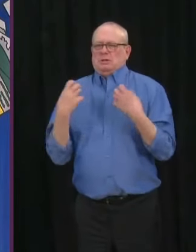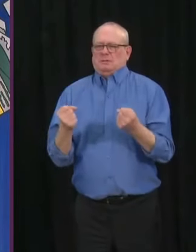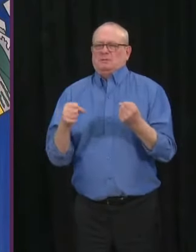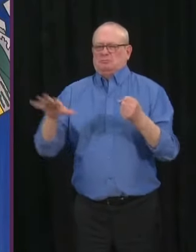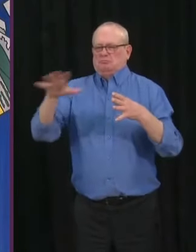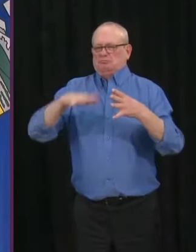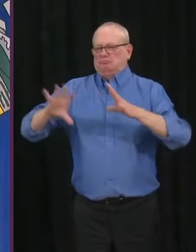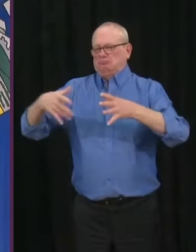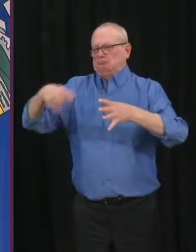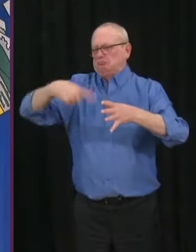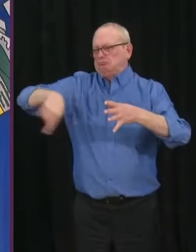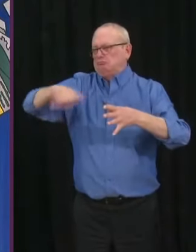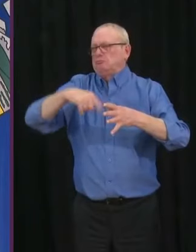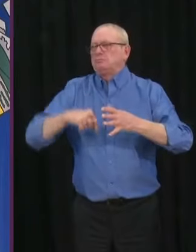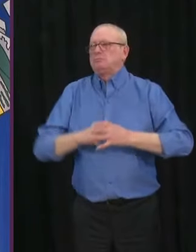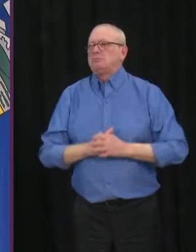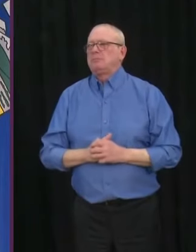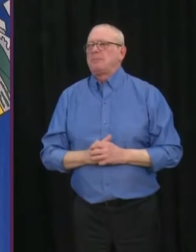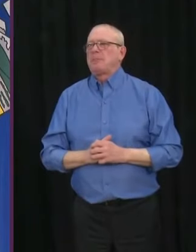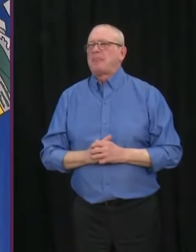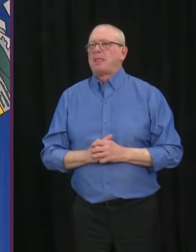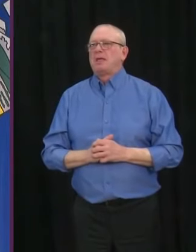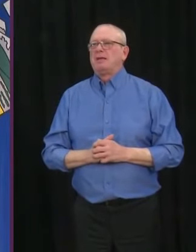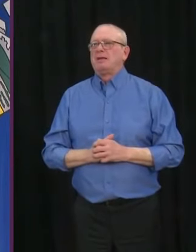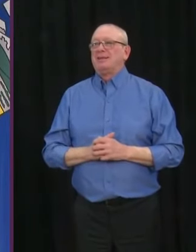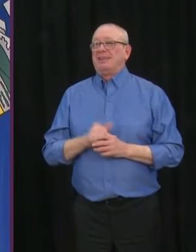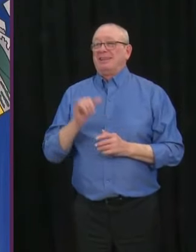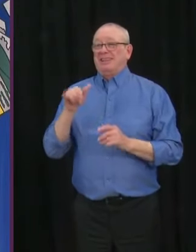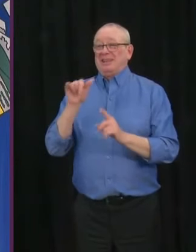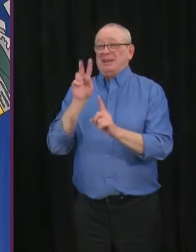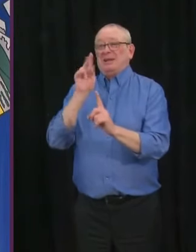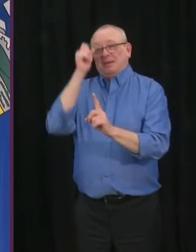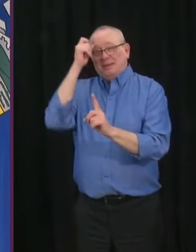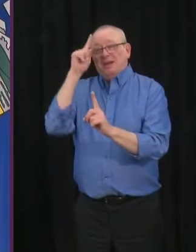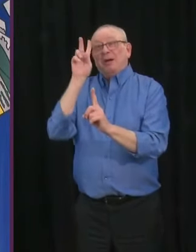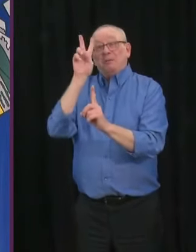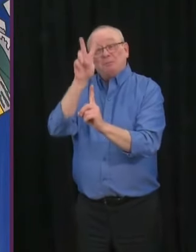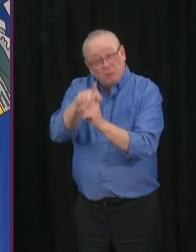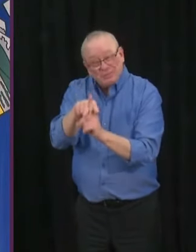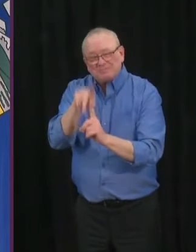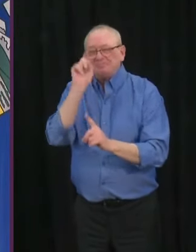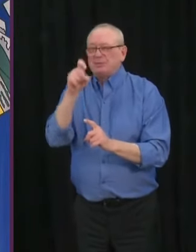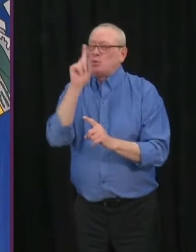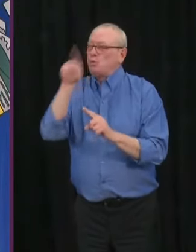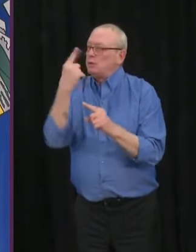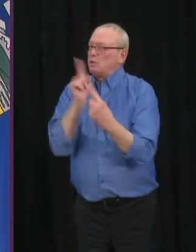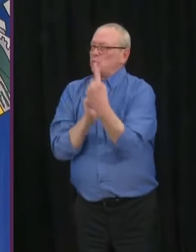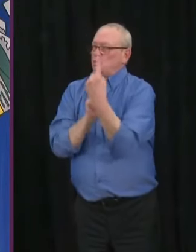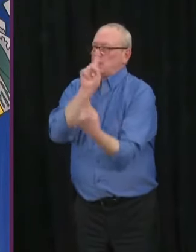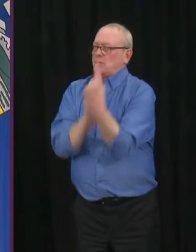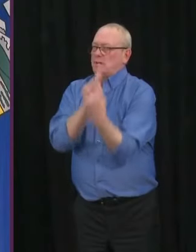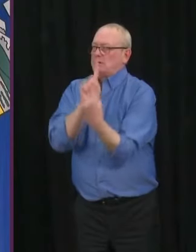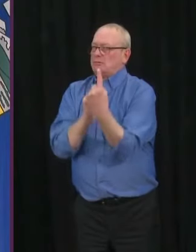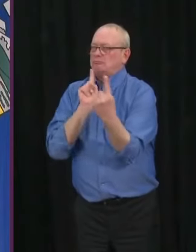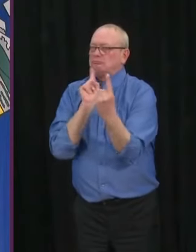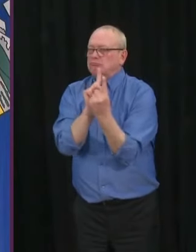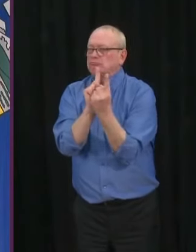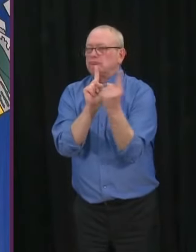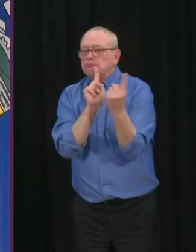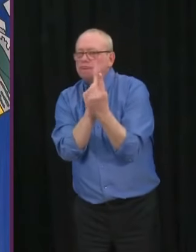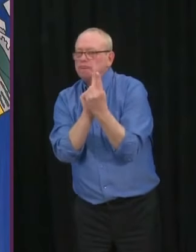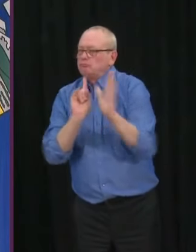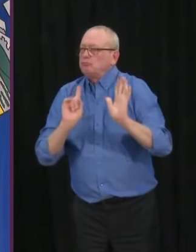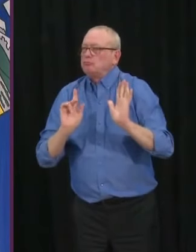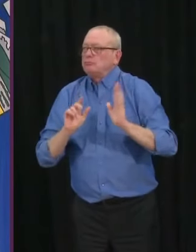province. Appointments should be limited to one-on-one services, and businesses and clients are expected to keep following.